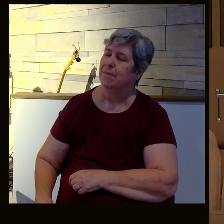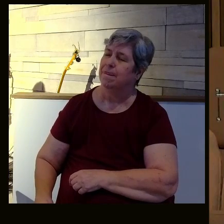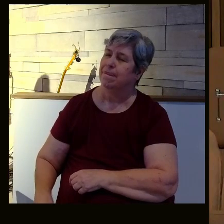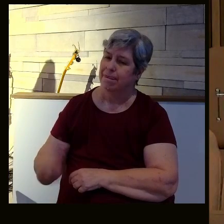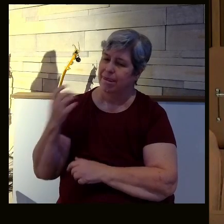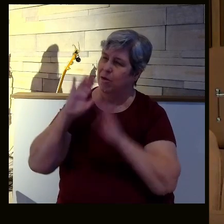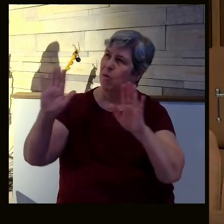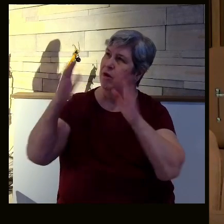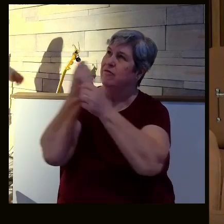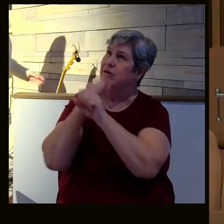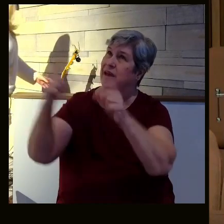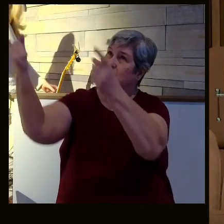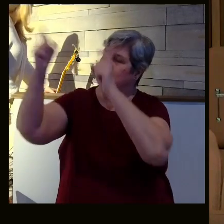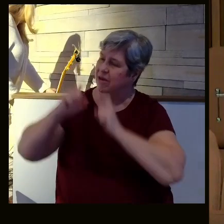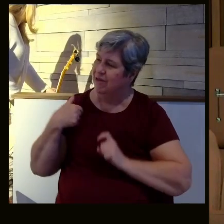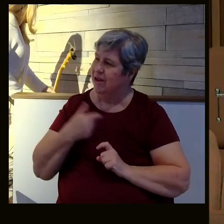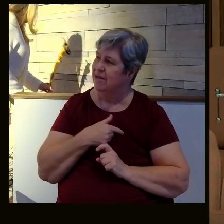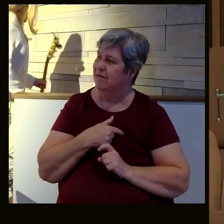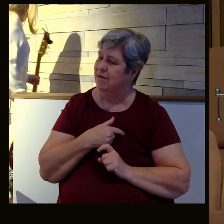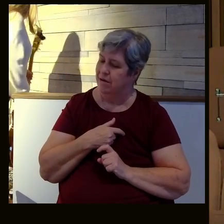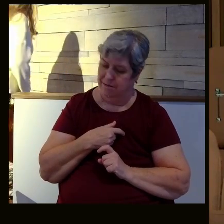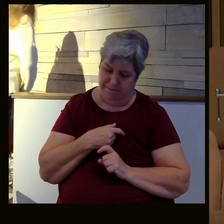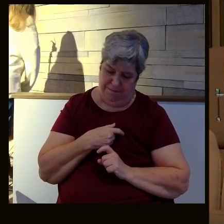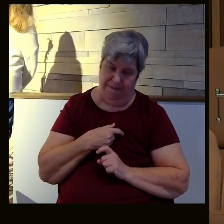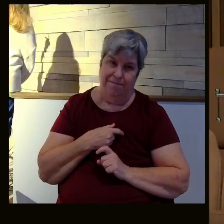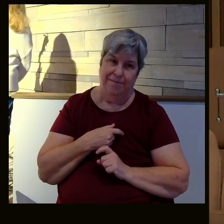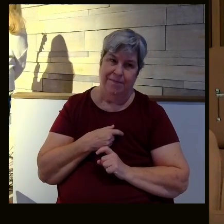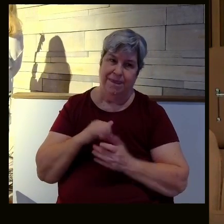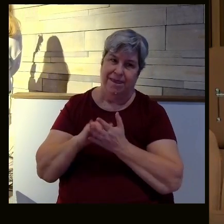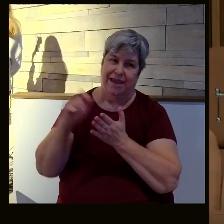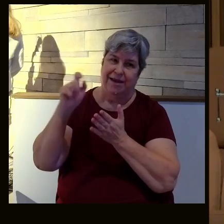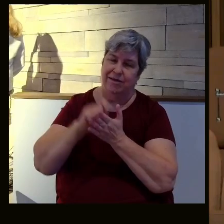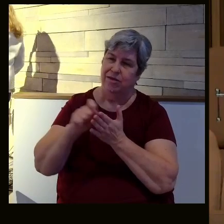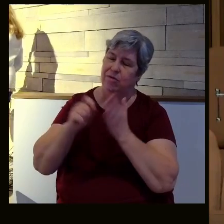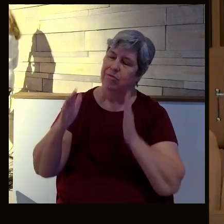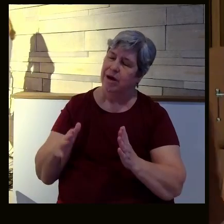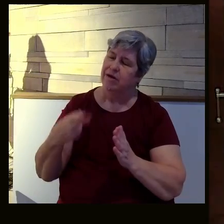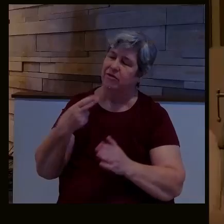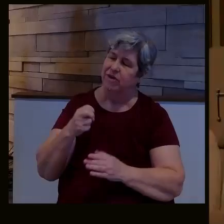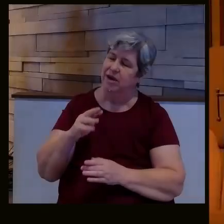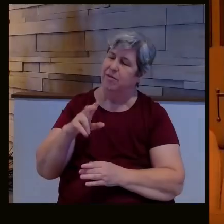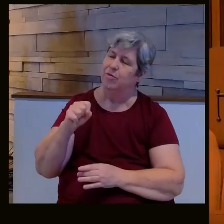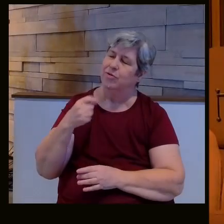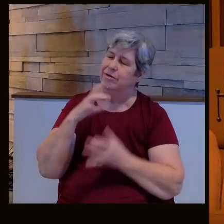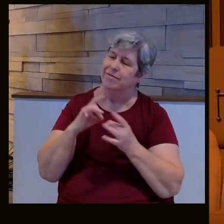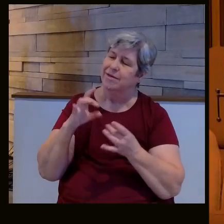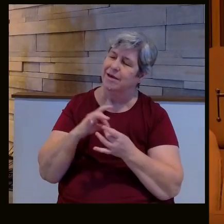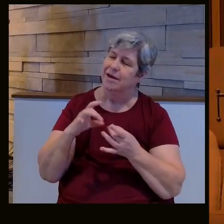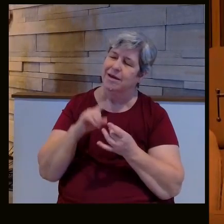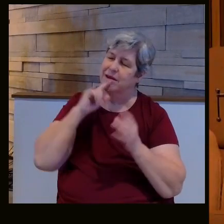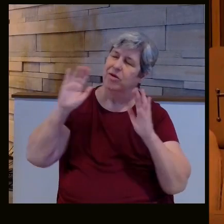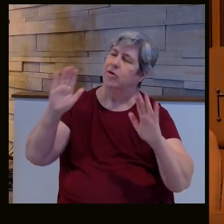such a great salvation that you've given to us. That's what the writer of Hebrews says. It is so great.